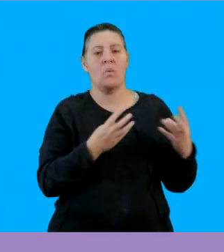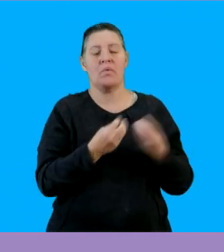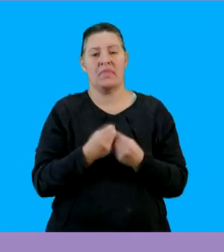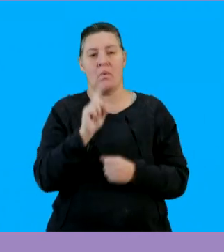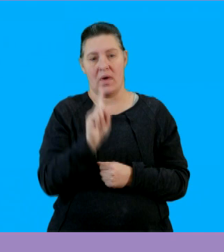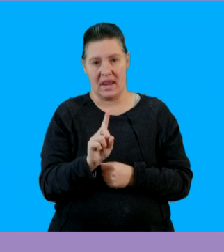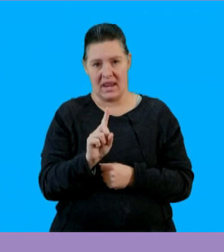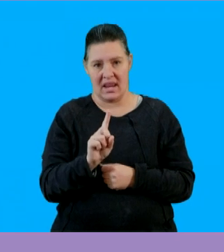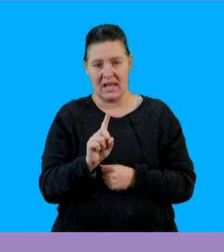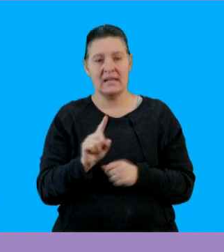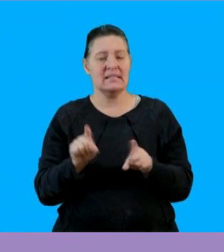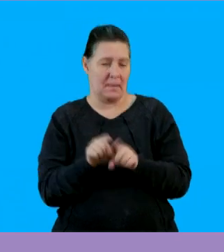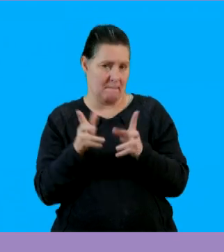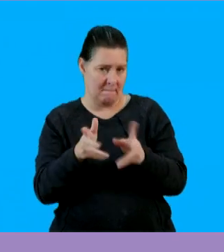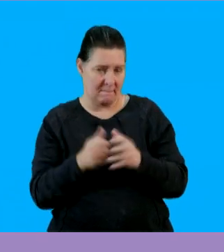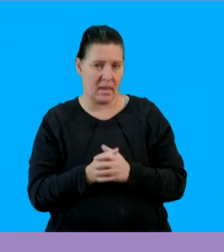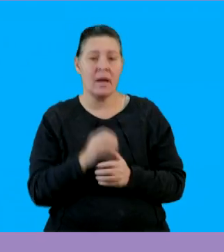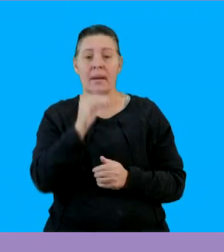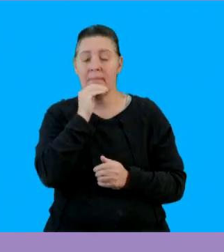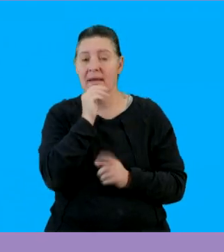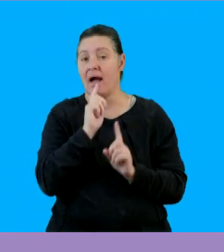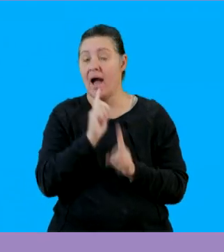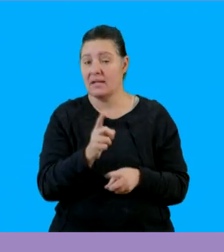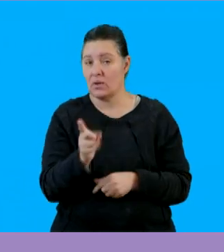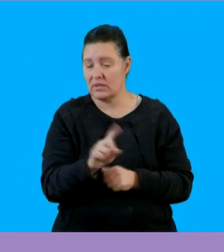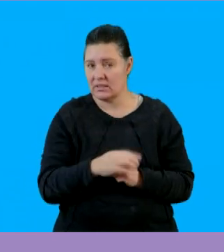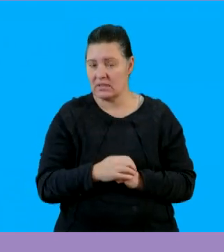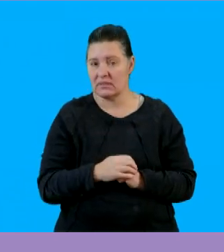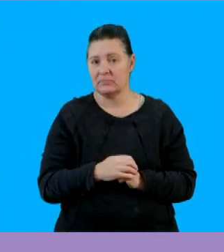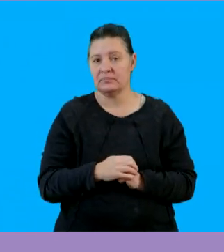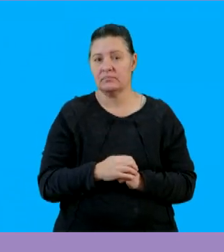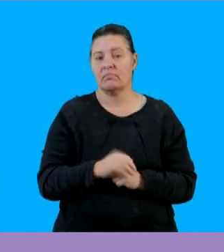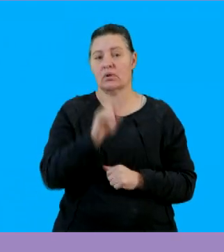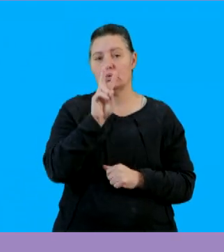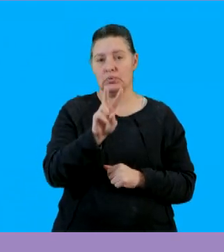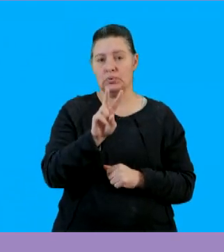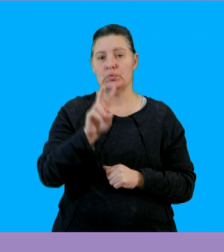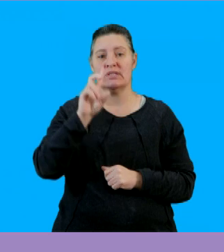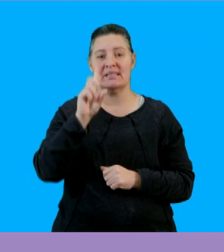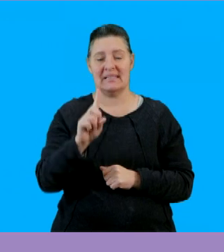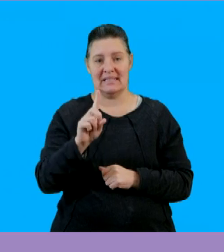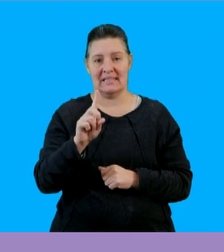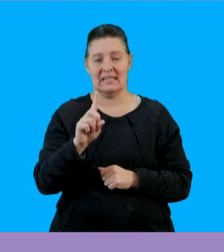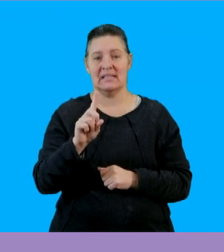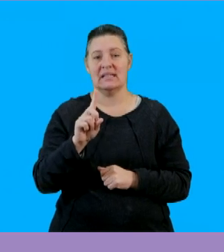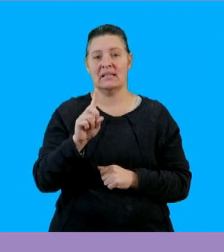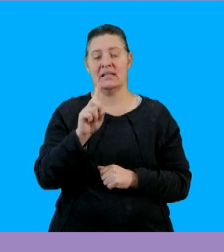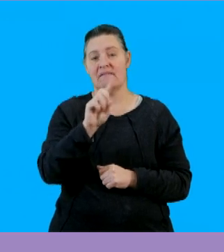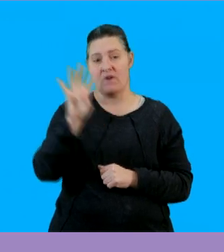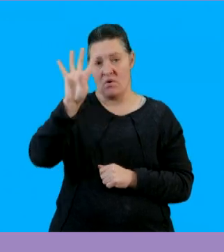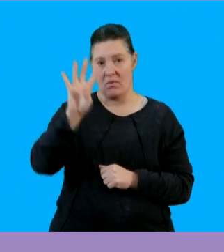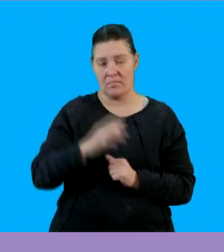variables with the 1 as they are so it means our answer there is going to be 2 d